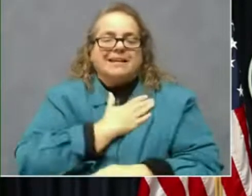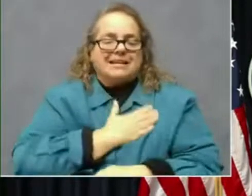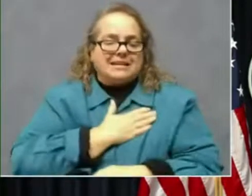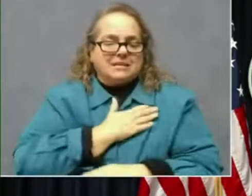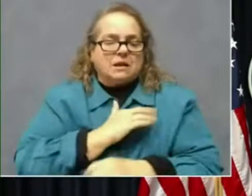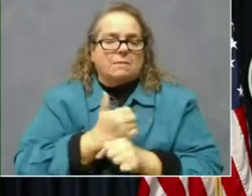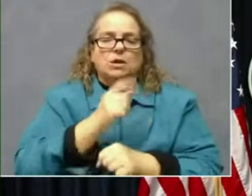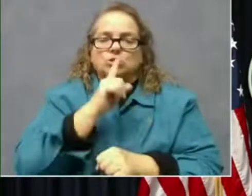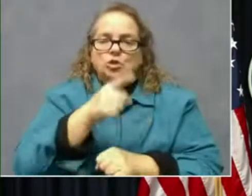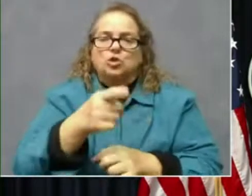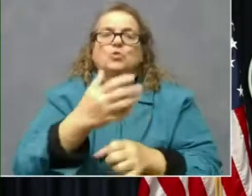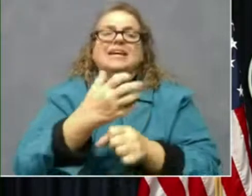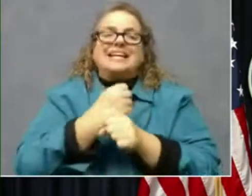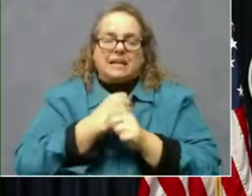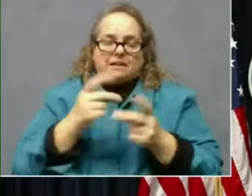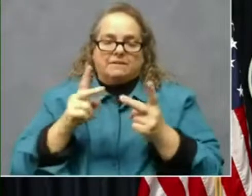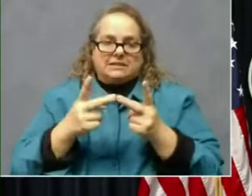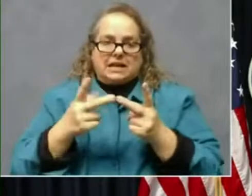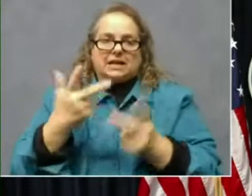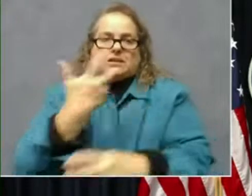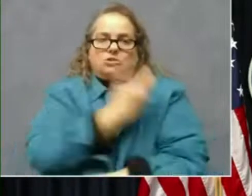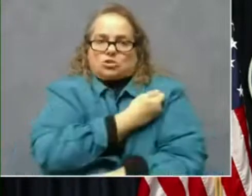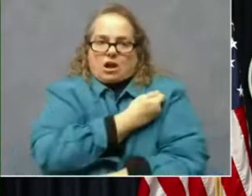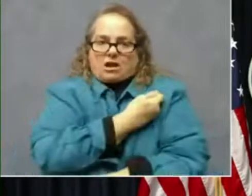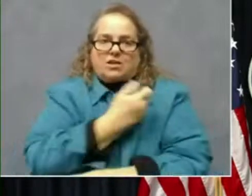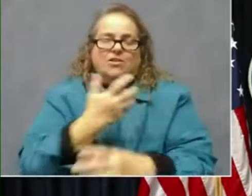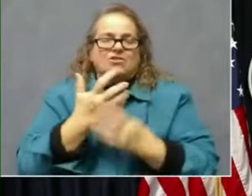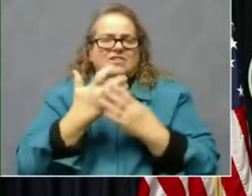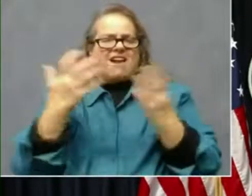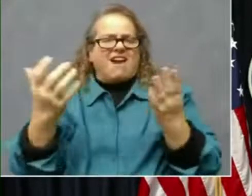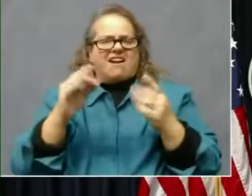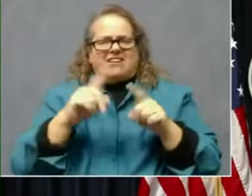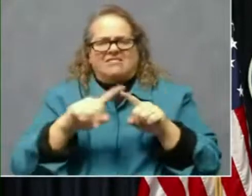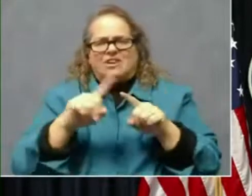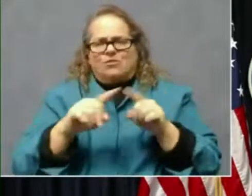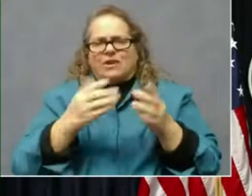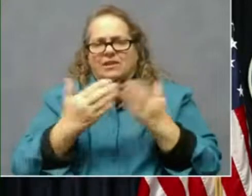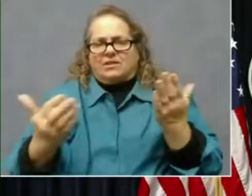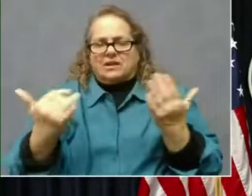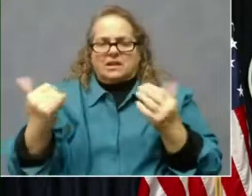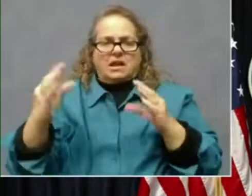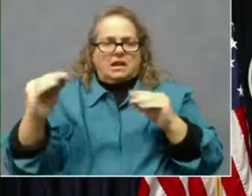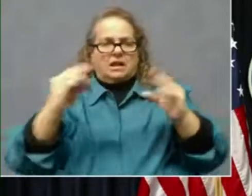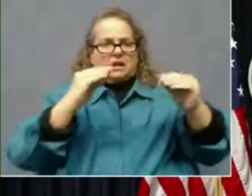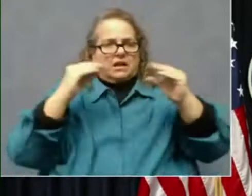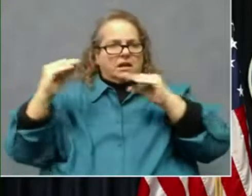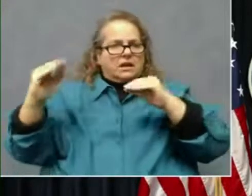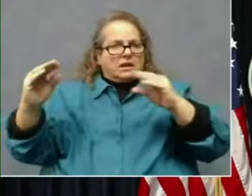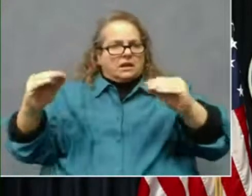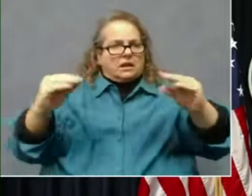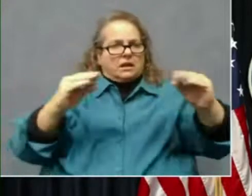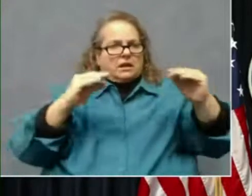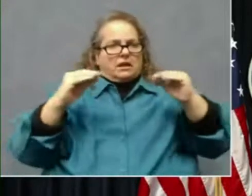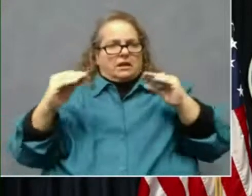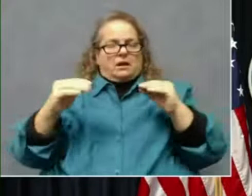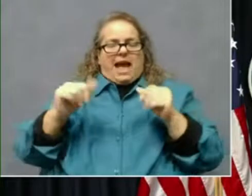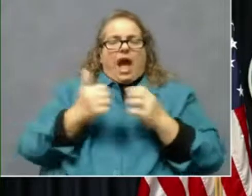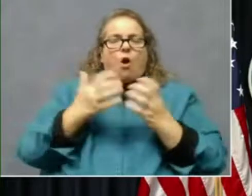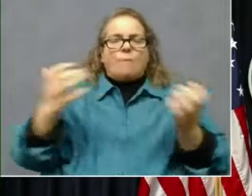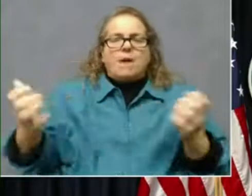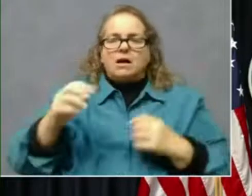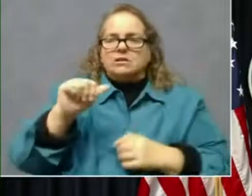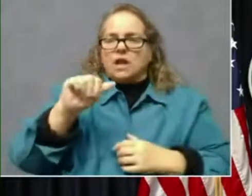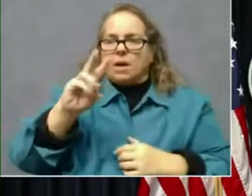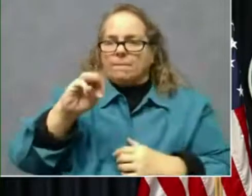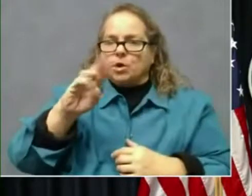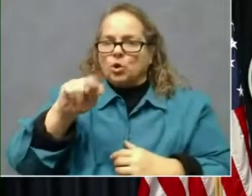the booster shot. There's a lot of, of different things going around about how much of, um, immunity you might get from the